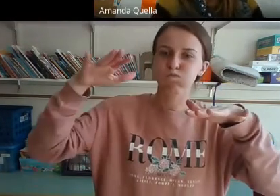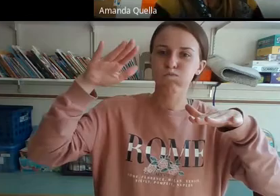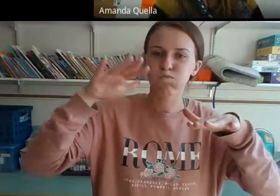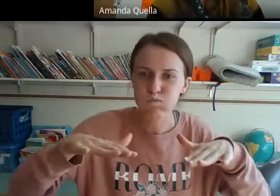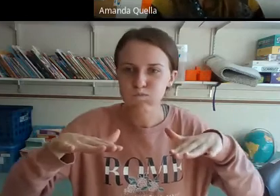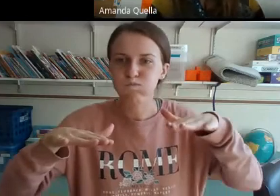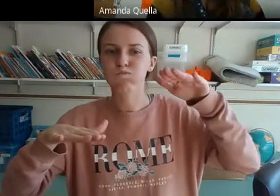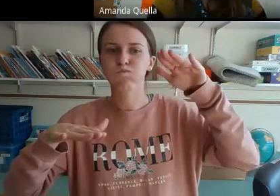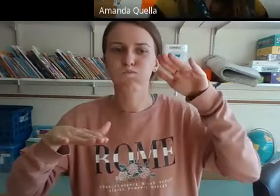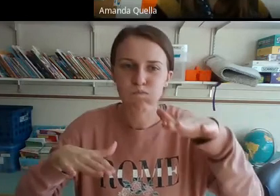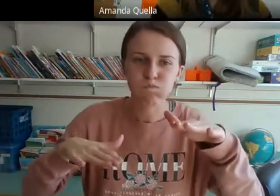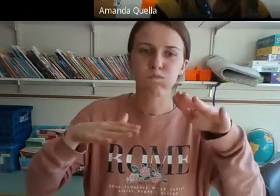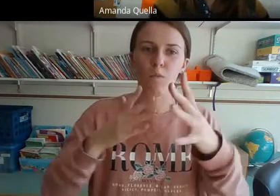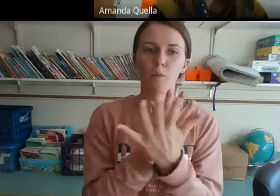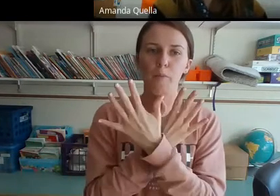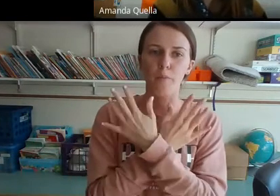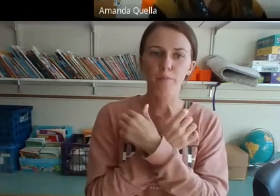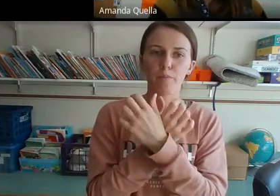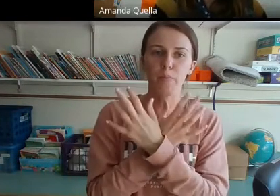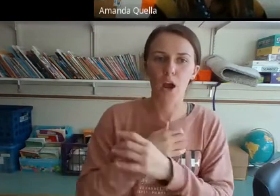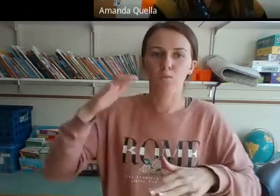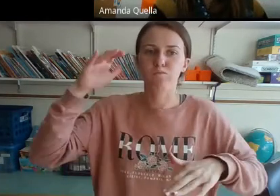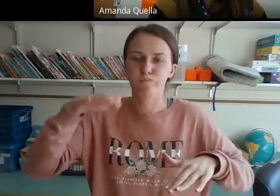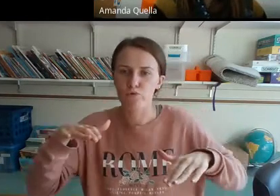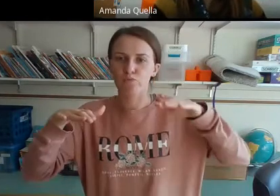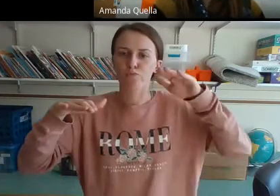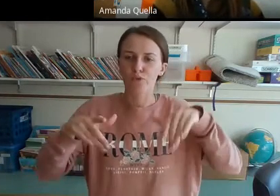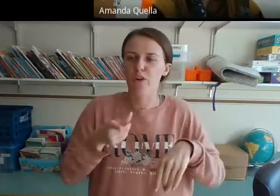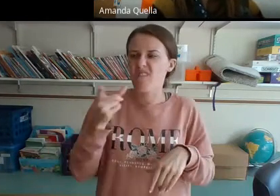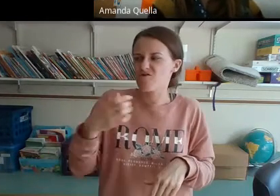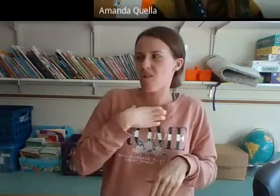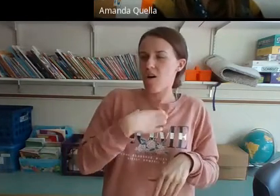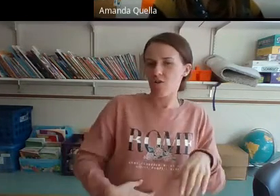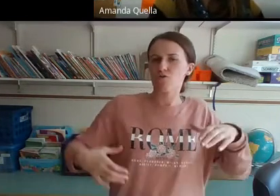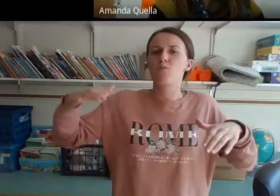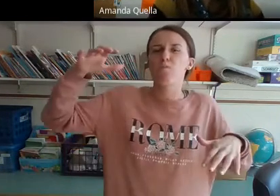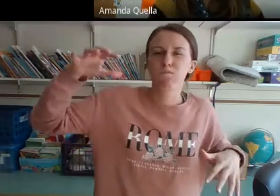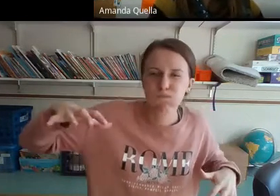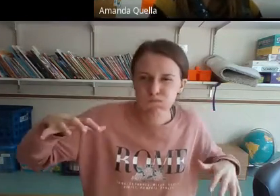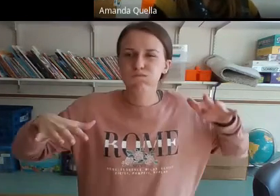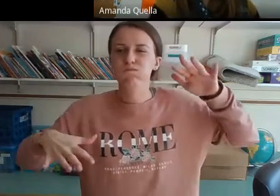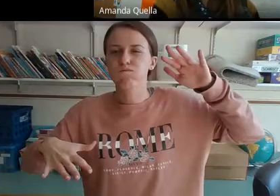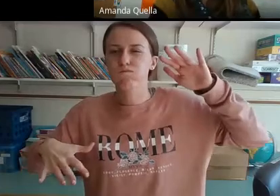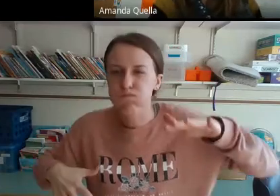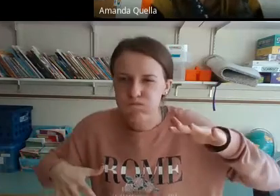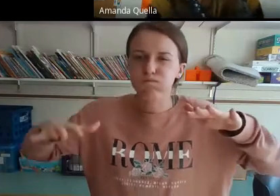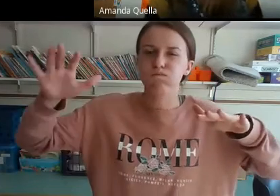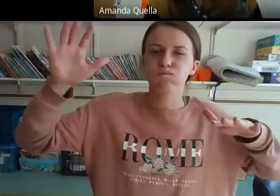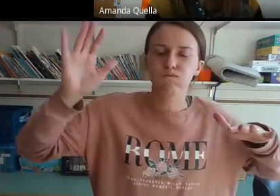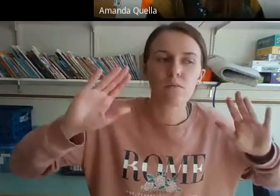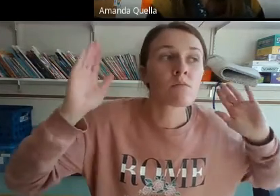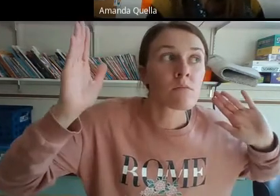Boom, boom, boom, The bear will tromp through the forest on his big hungry feet and ready to